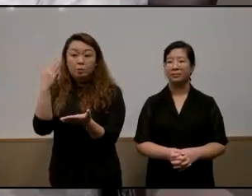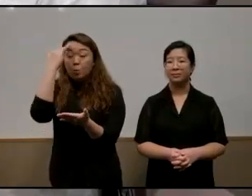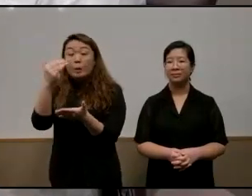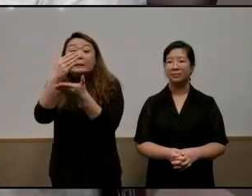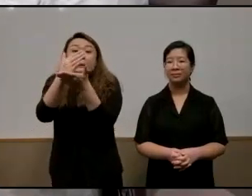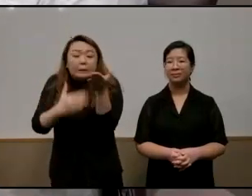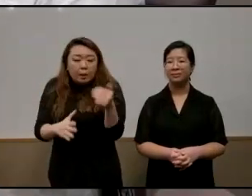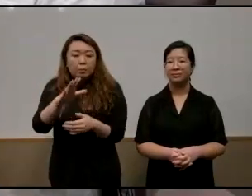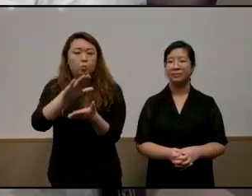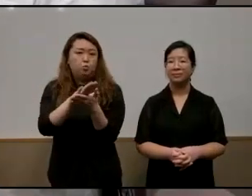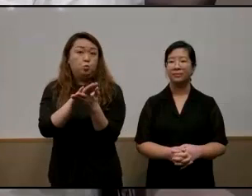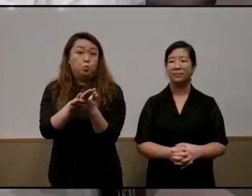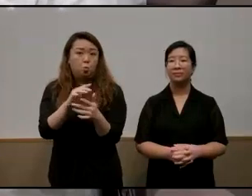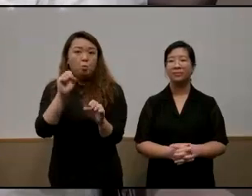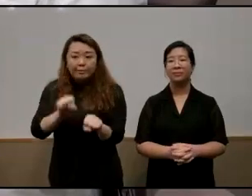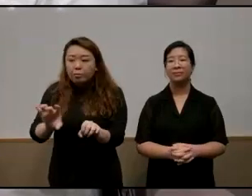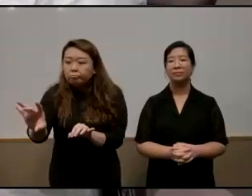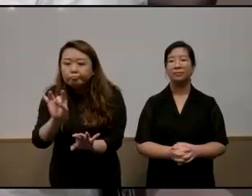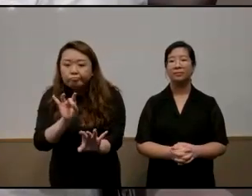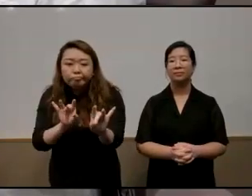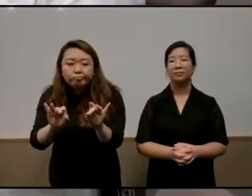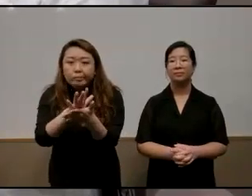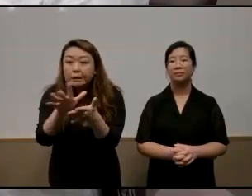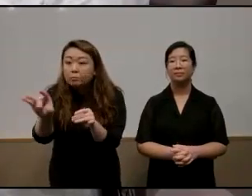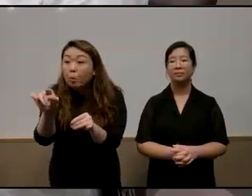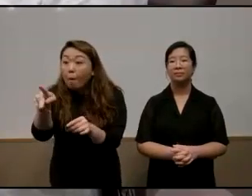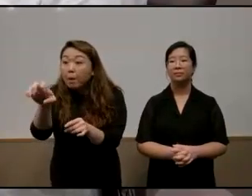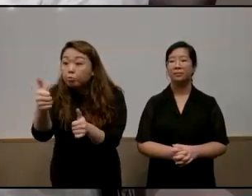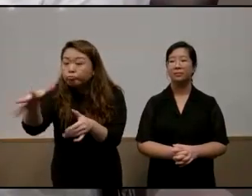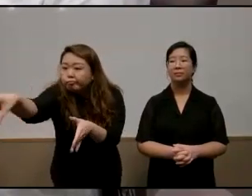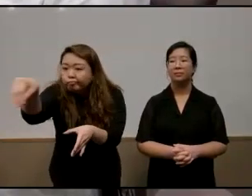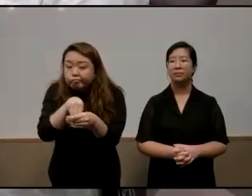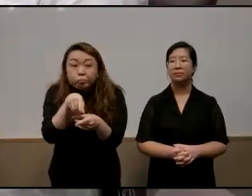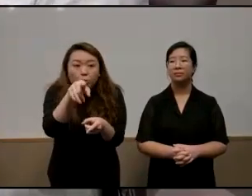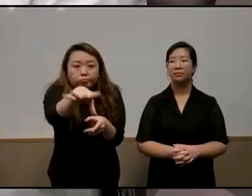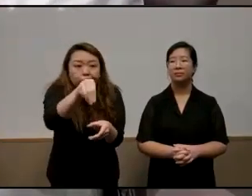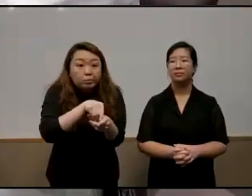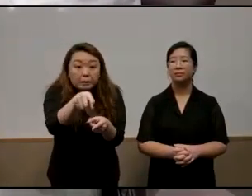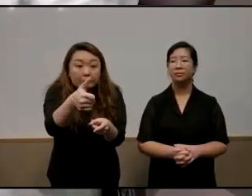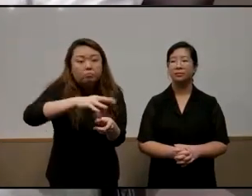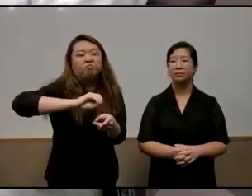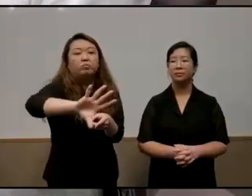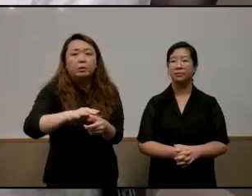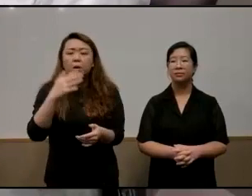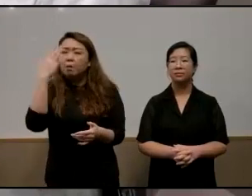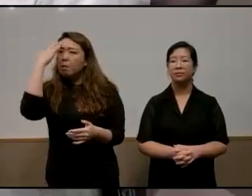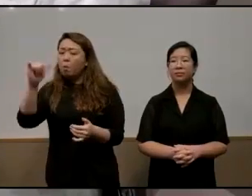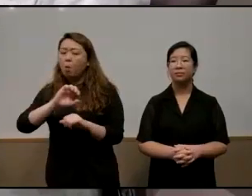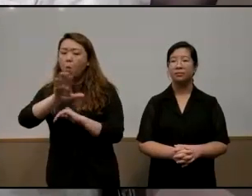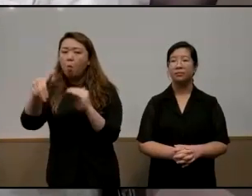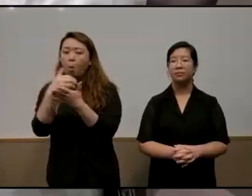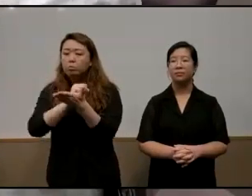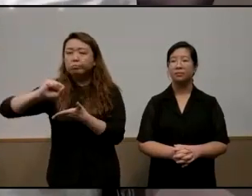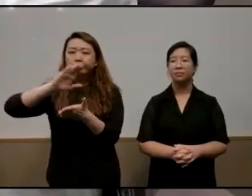have the pick of the best performers in psle why why can't all school all secondary